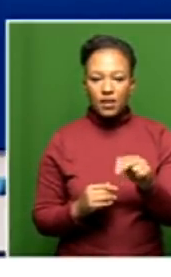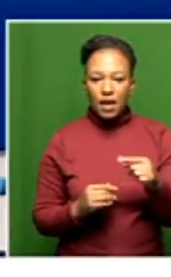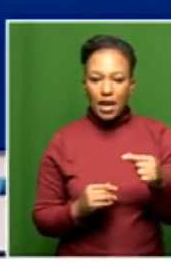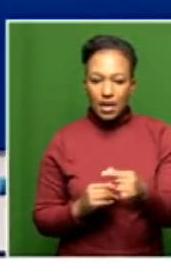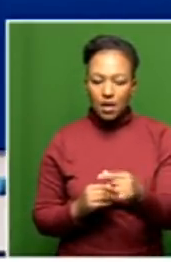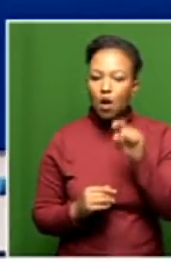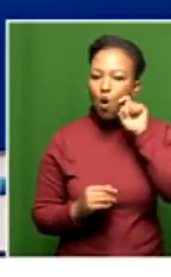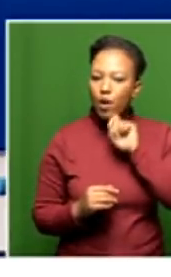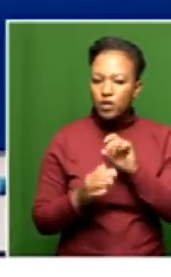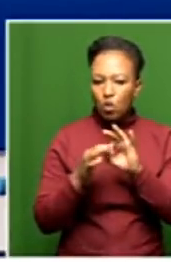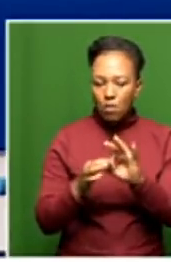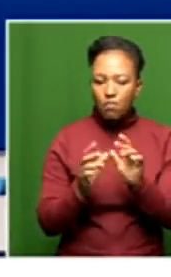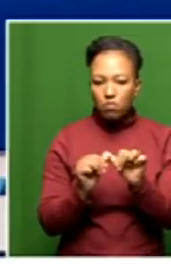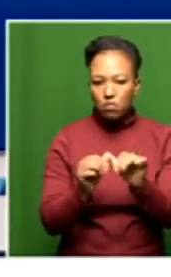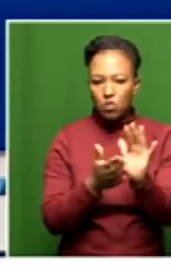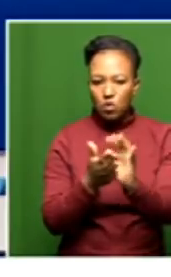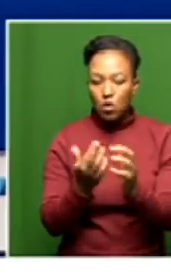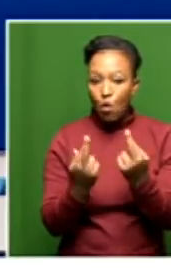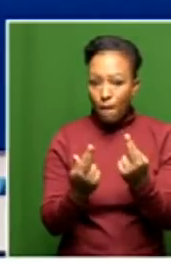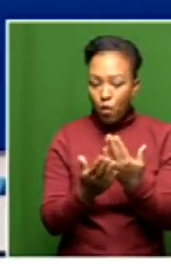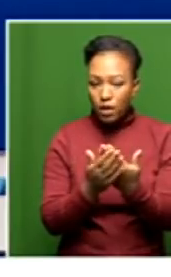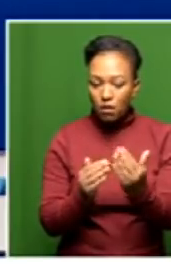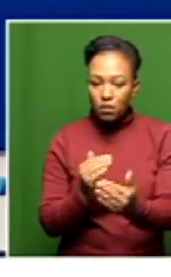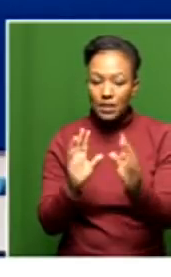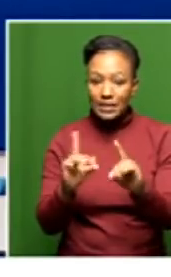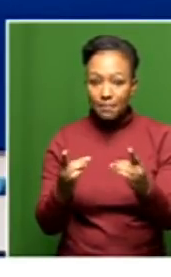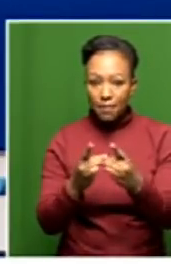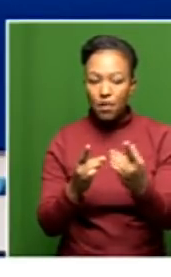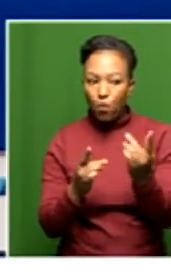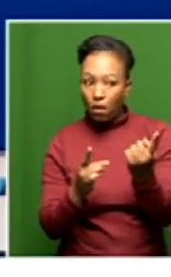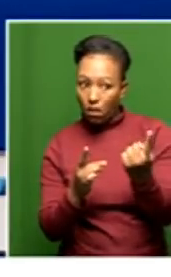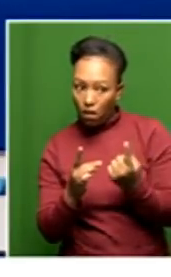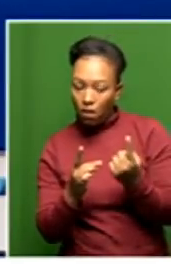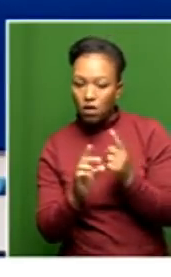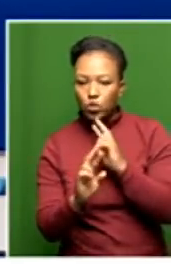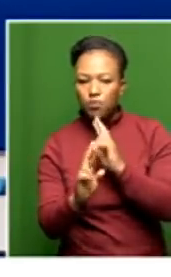old age home. We'll continue with the story, and hopefully we'll have the department to give us their side of the story.